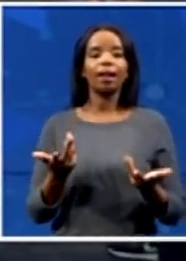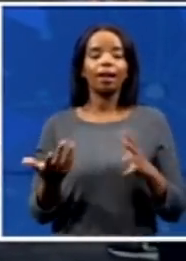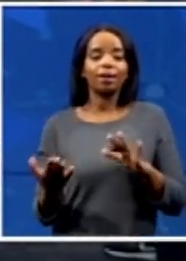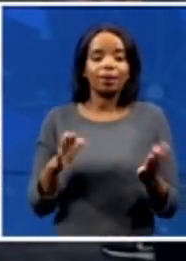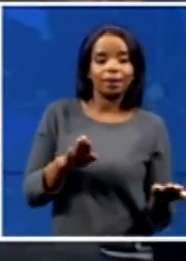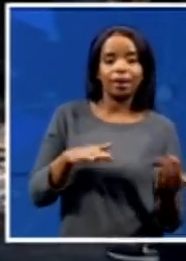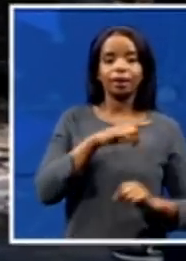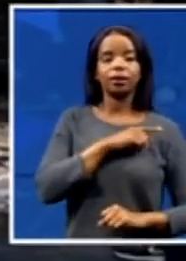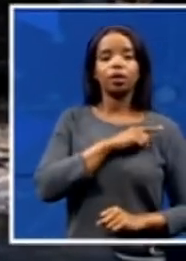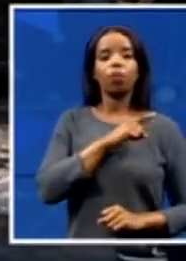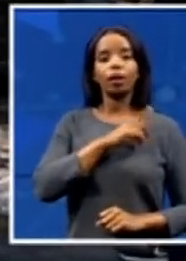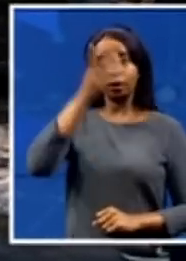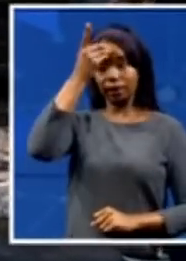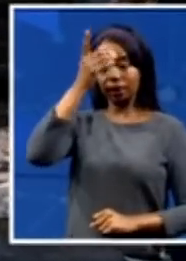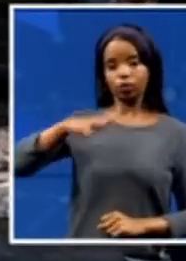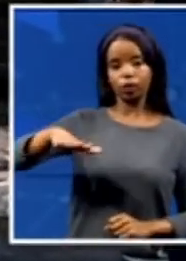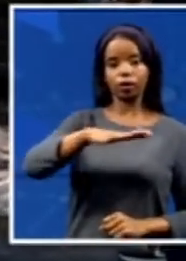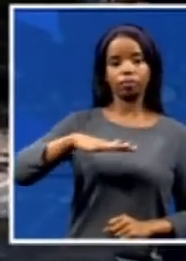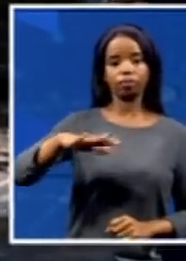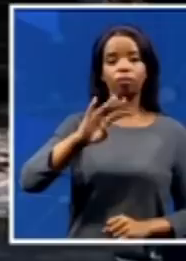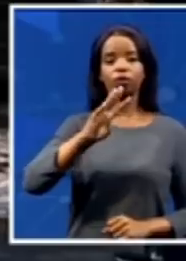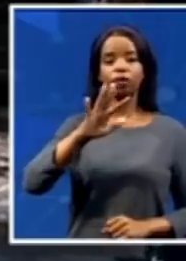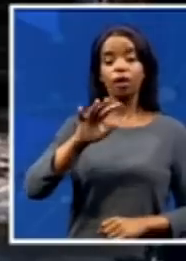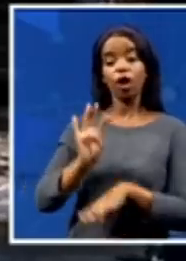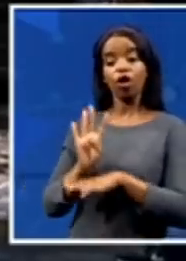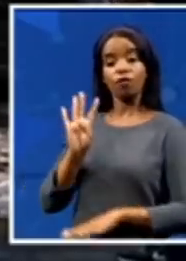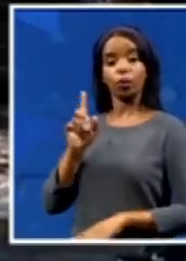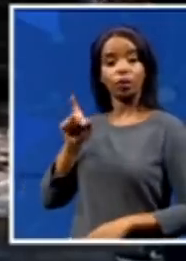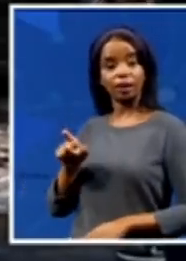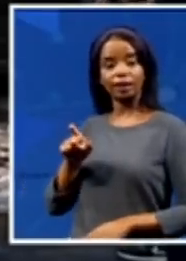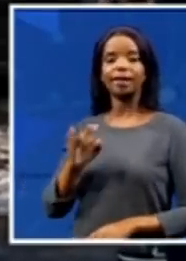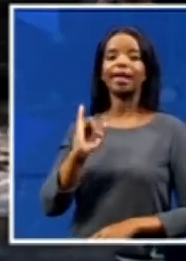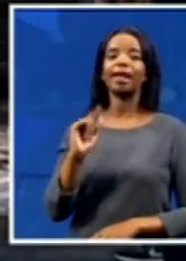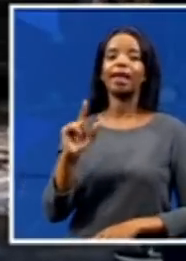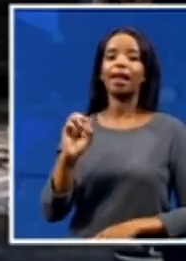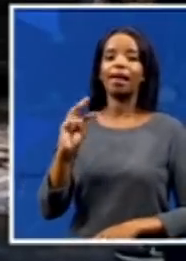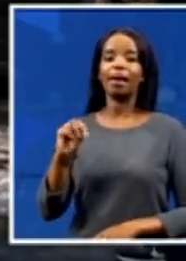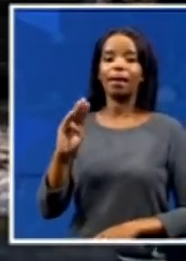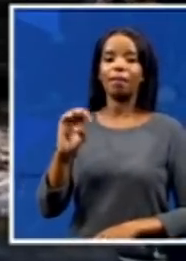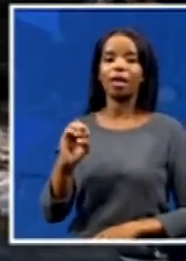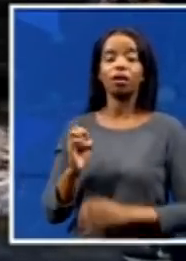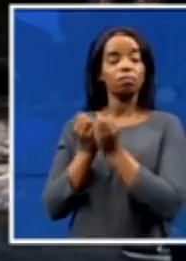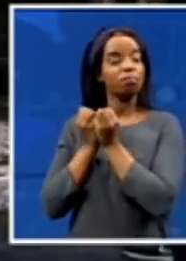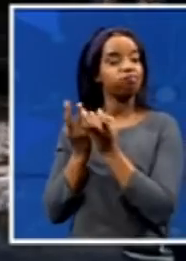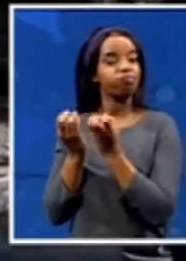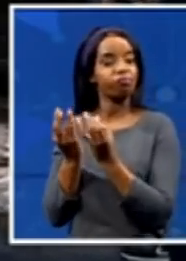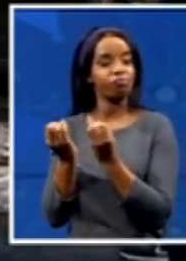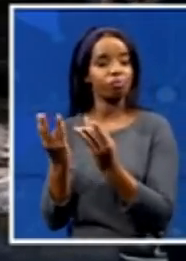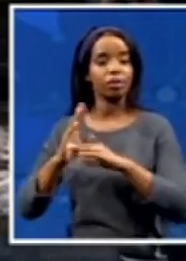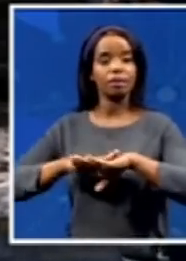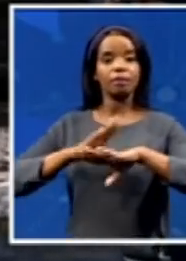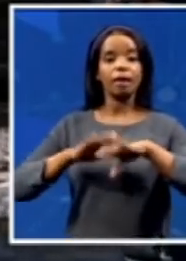14 in the Ilembe district, and hundreds, if not thousands, of people, Desiree, left